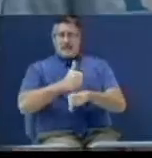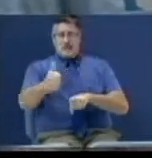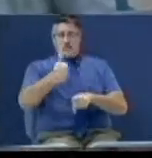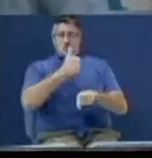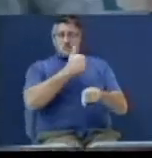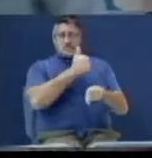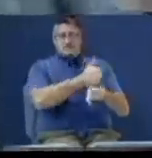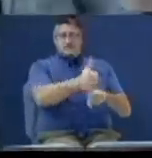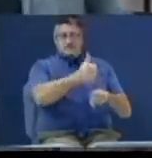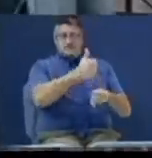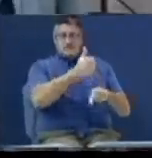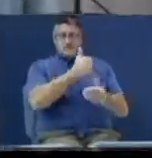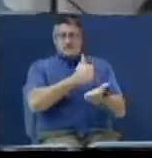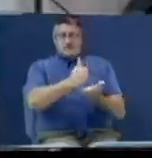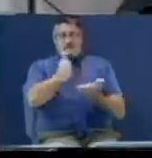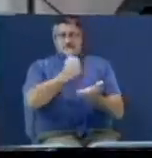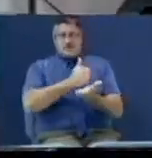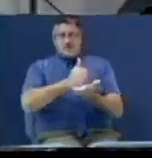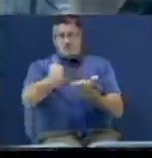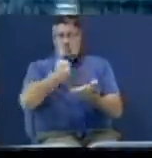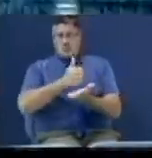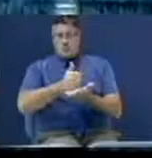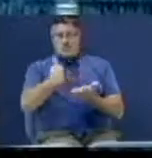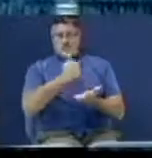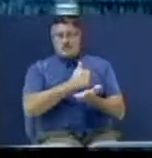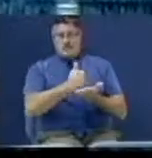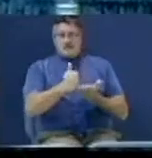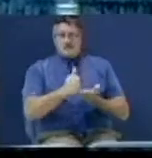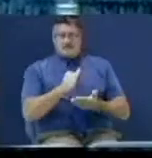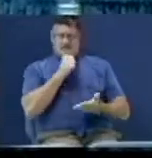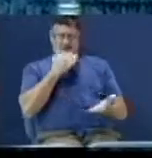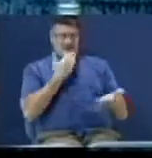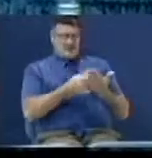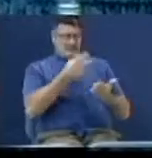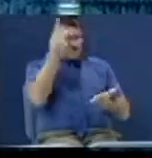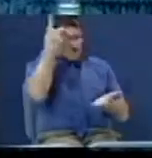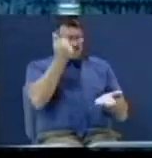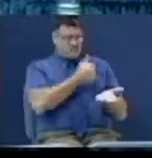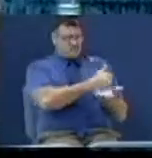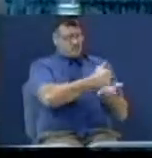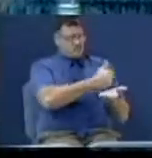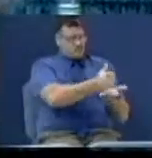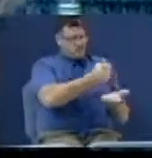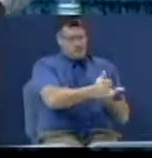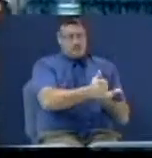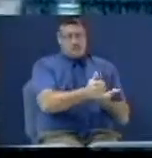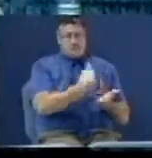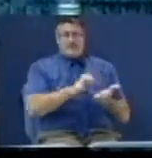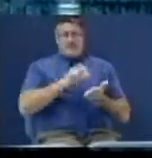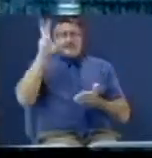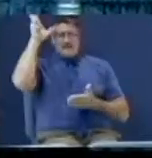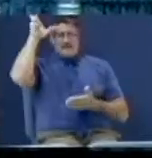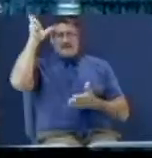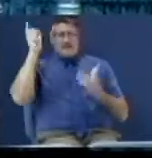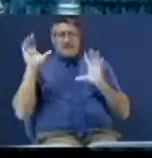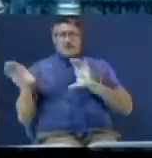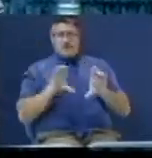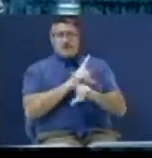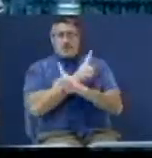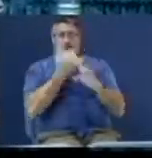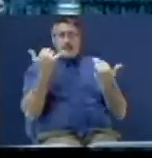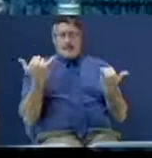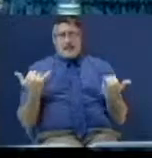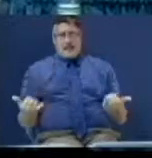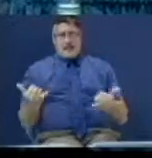We're not very good pastors. He's constantly accusing us. That's his, that's what he's doing right